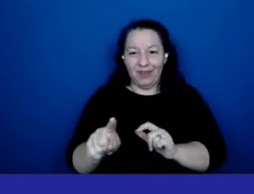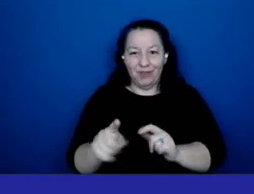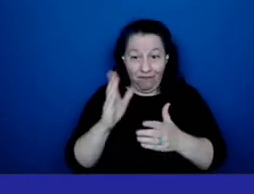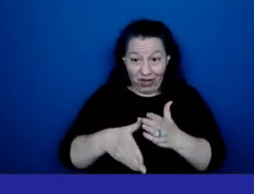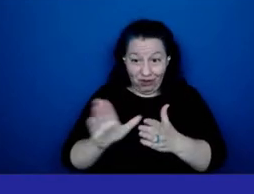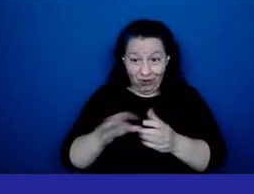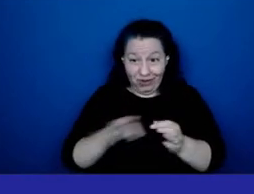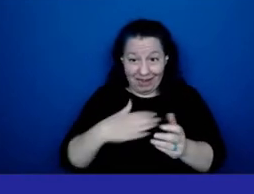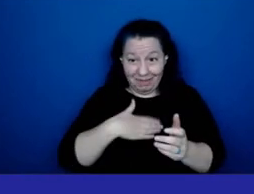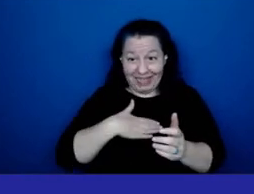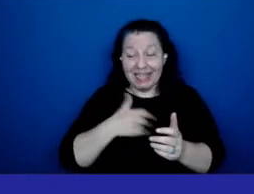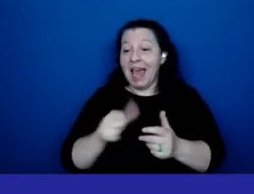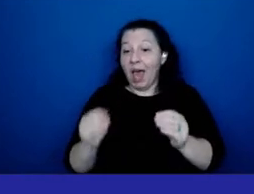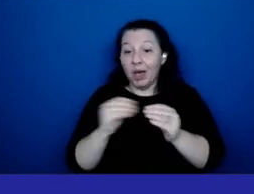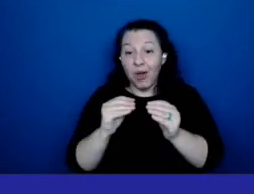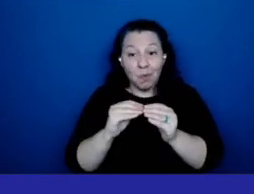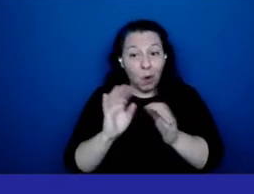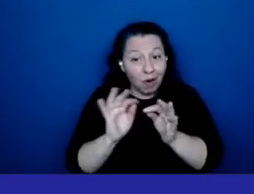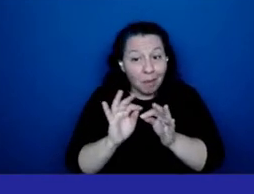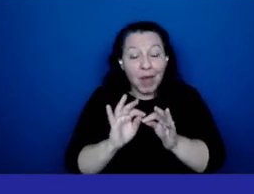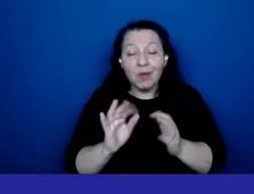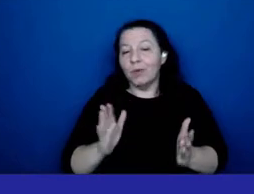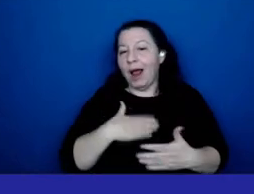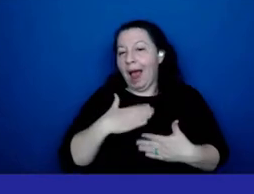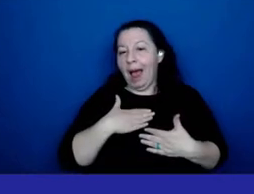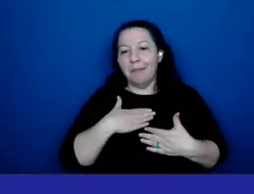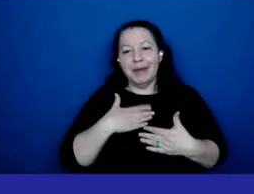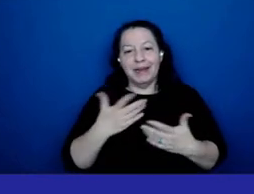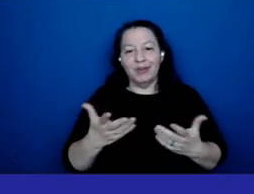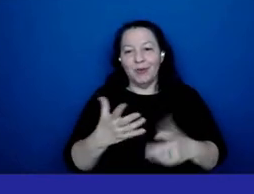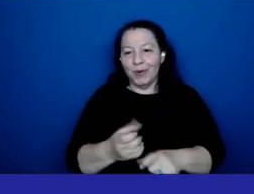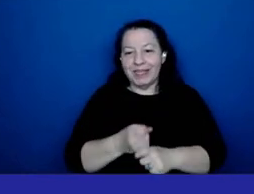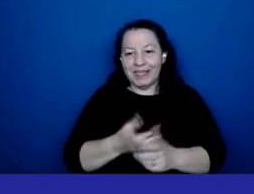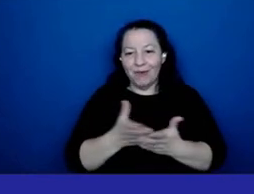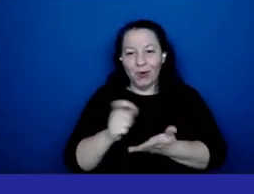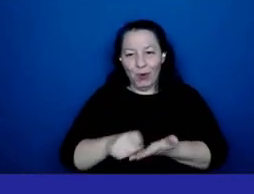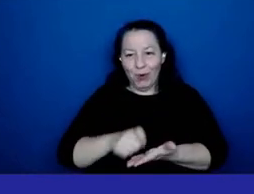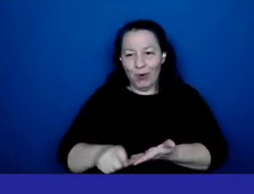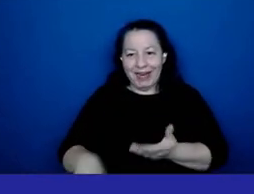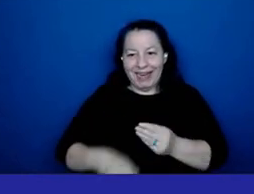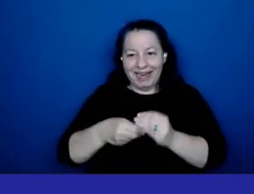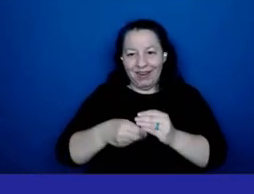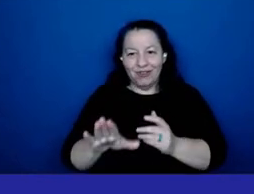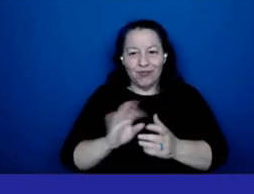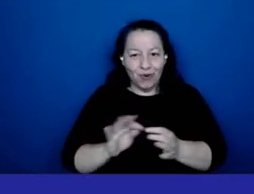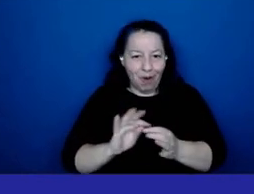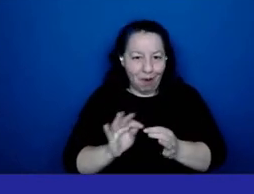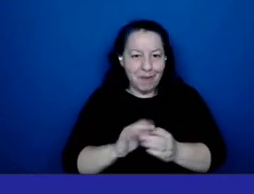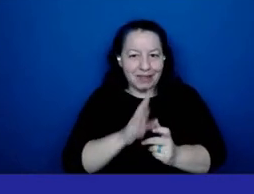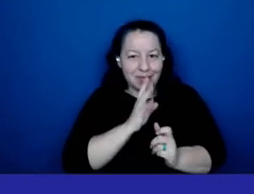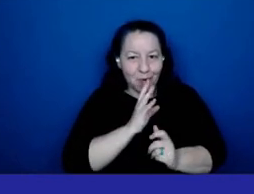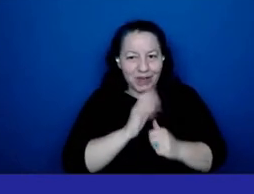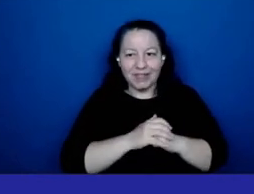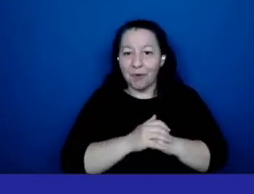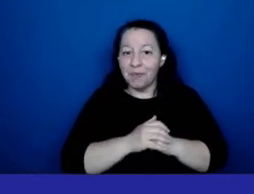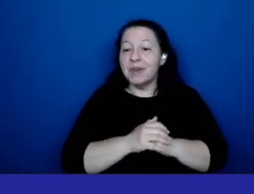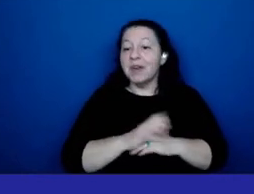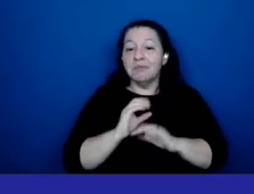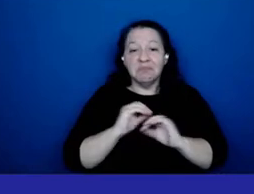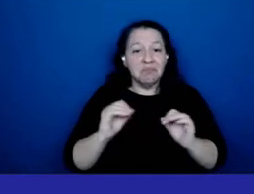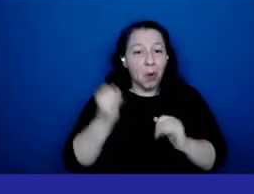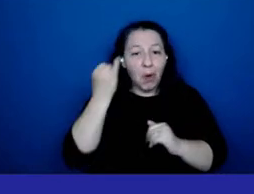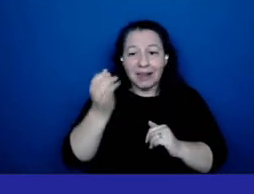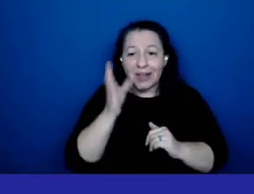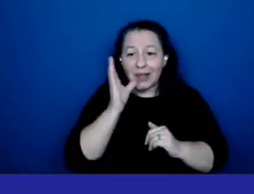submit in writing we are delighted to take so uh nobody nobody needs to worry that your ideas will not be shared even if they are a little bit